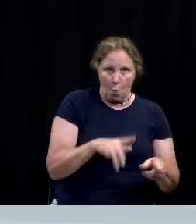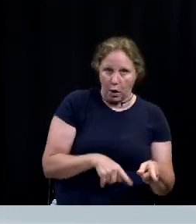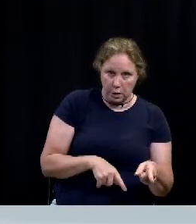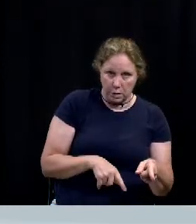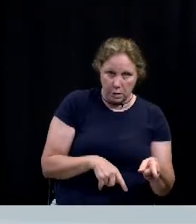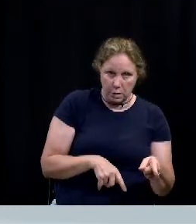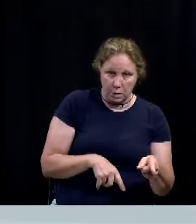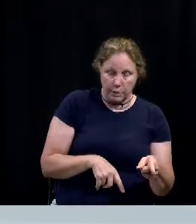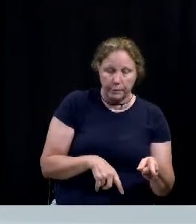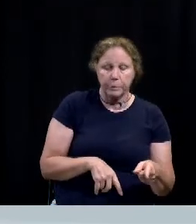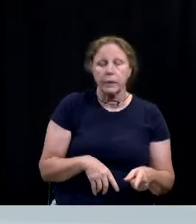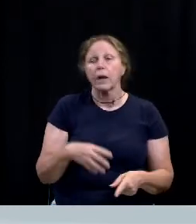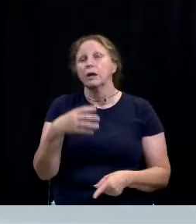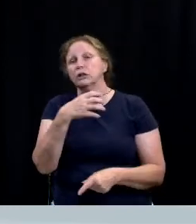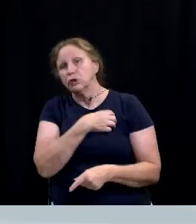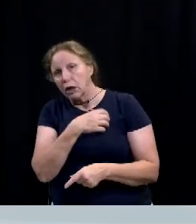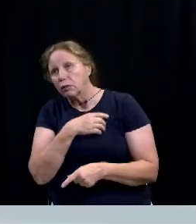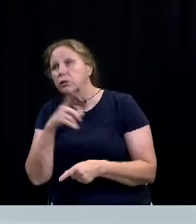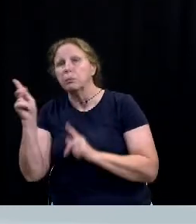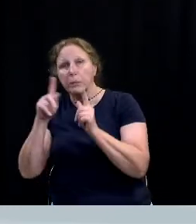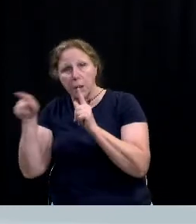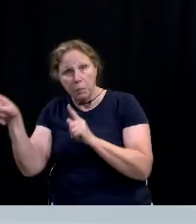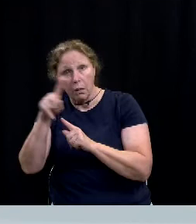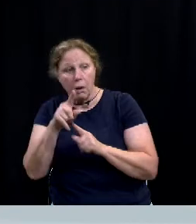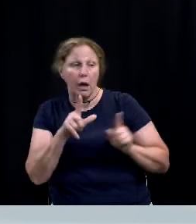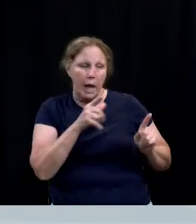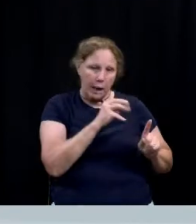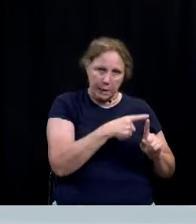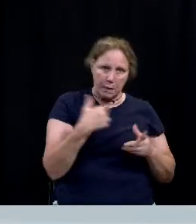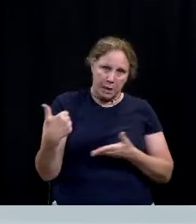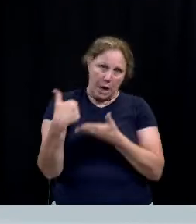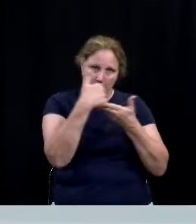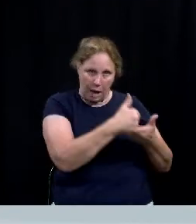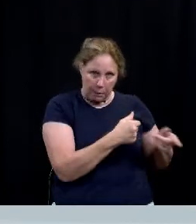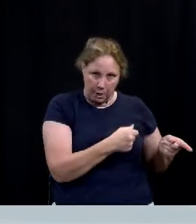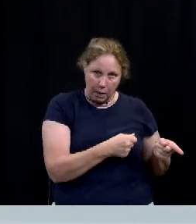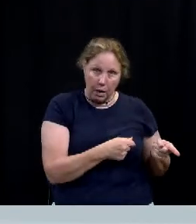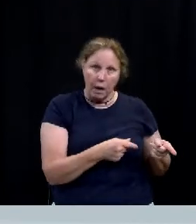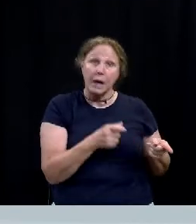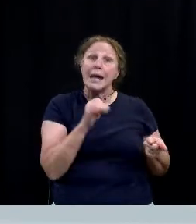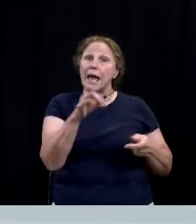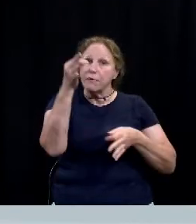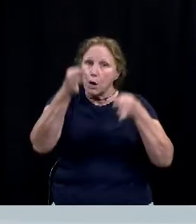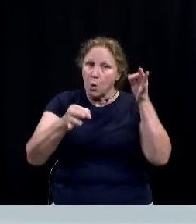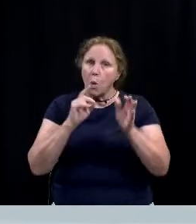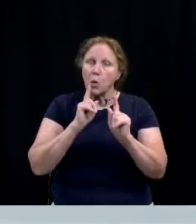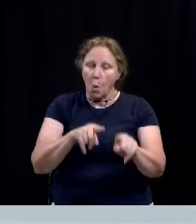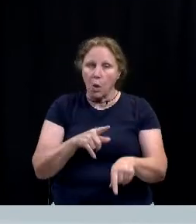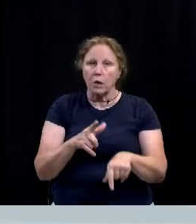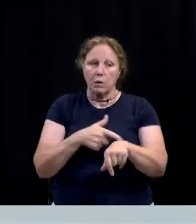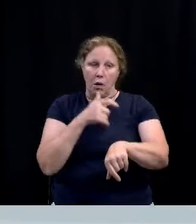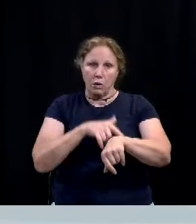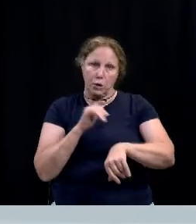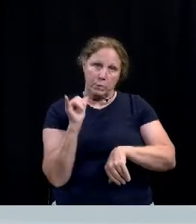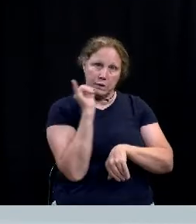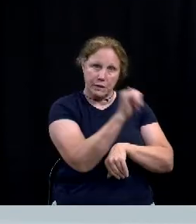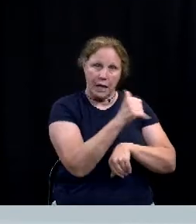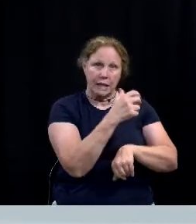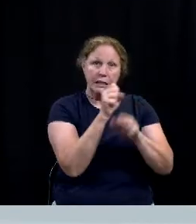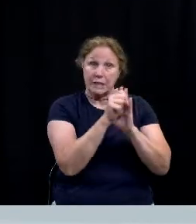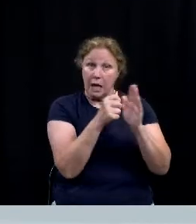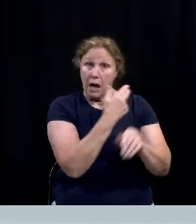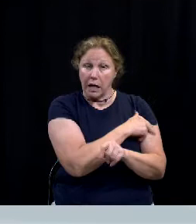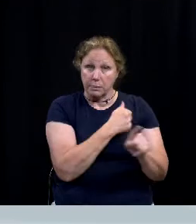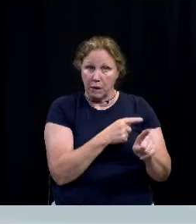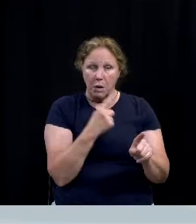elected sheriffs and constables are required to assist the LMHC once a court has ordered long-term inpatient treatment in the state hospital system